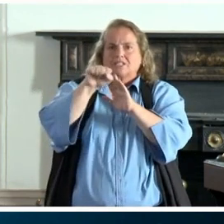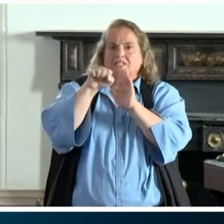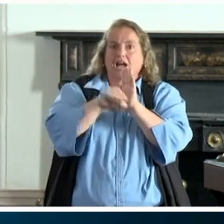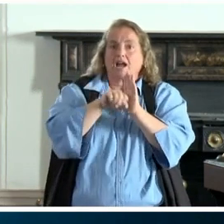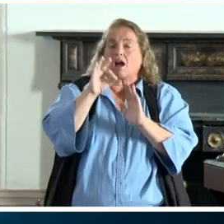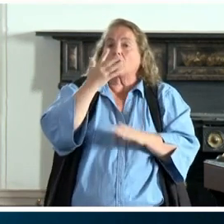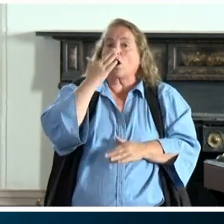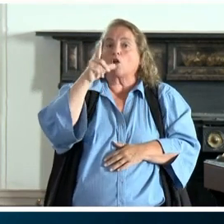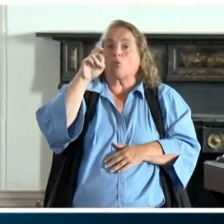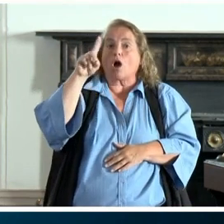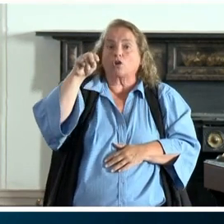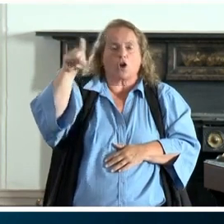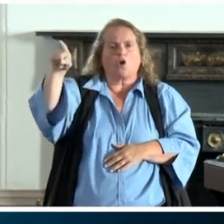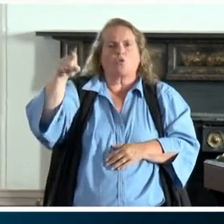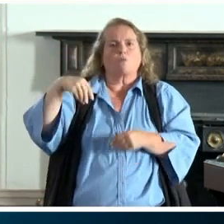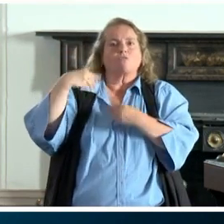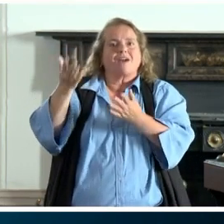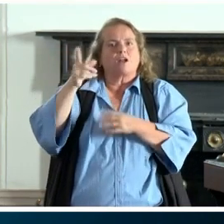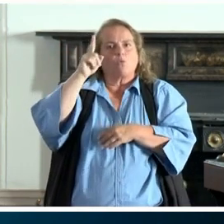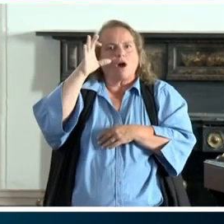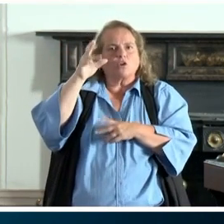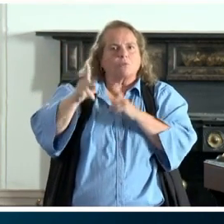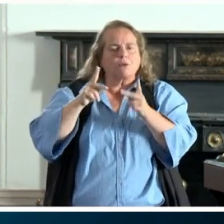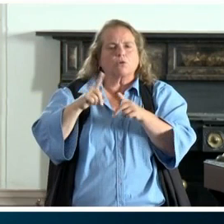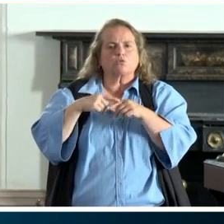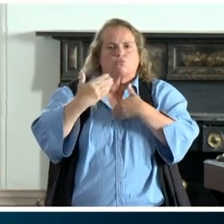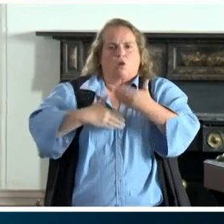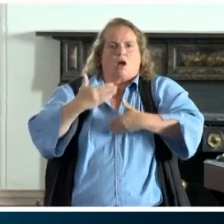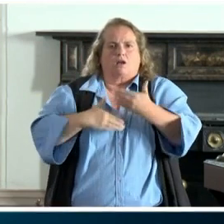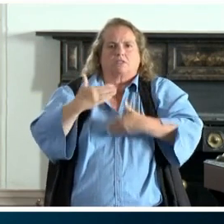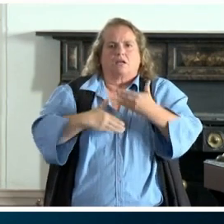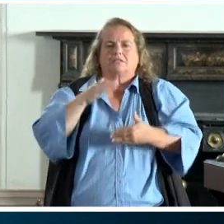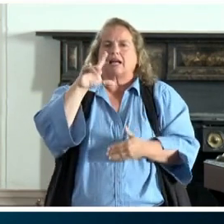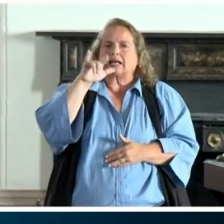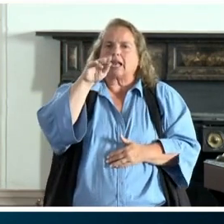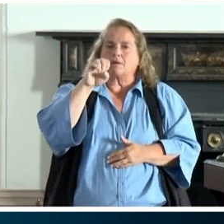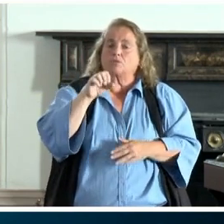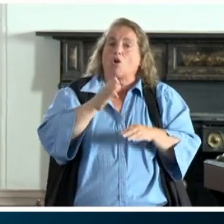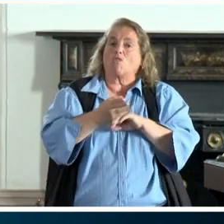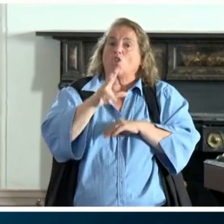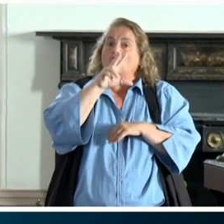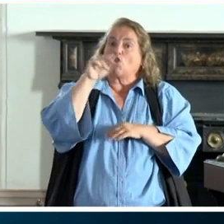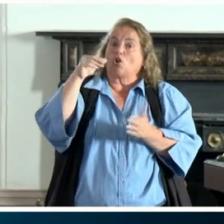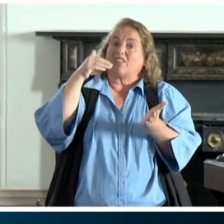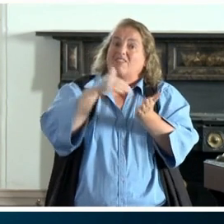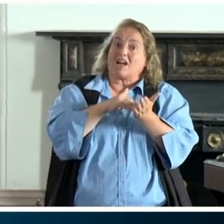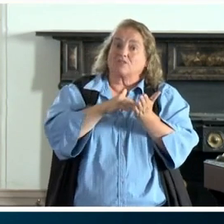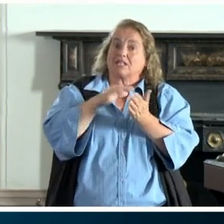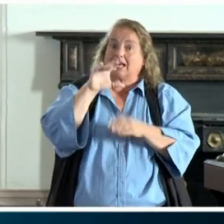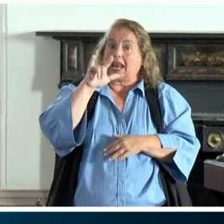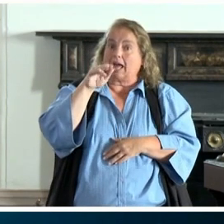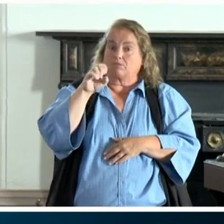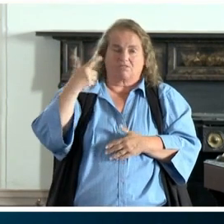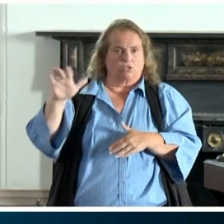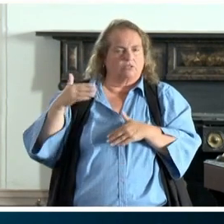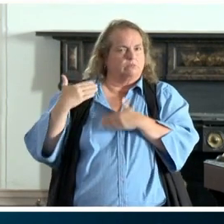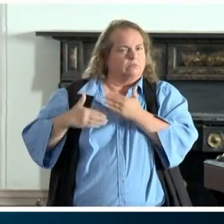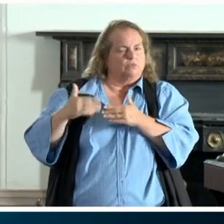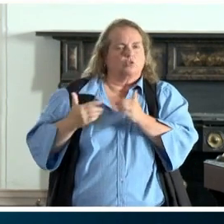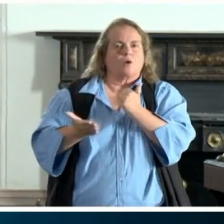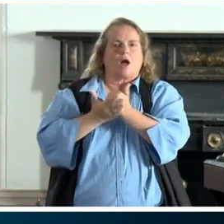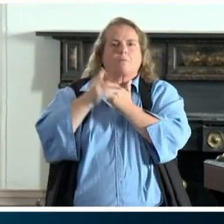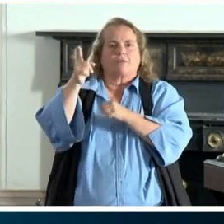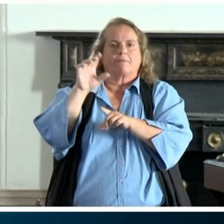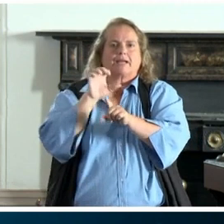100 people to process claims claims, and they processed over 30,000 claims to help them catch